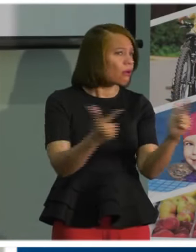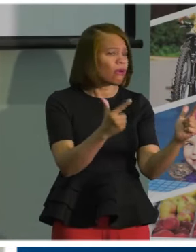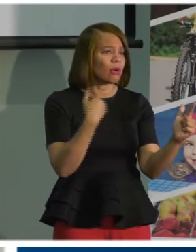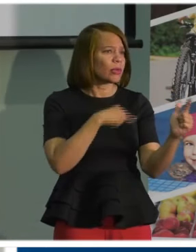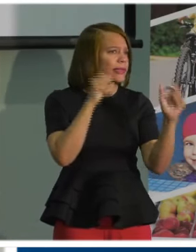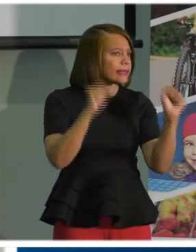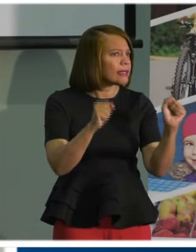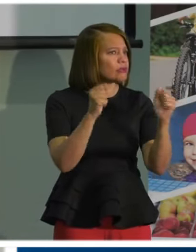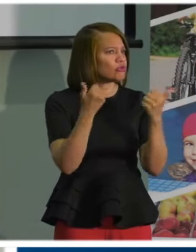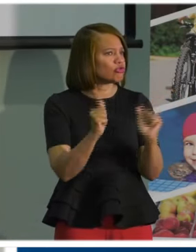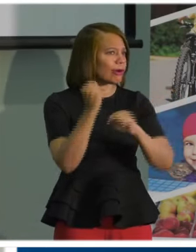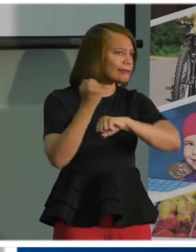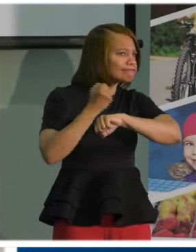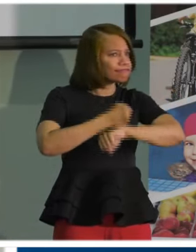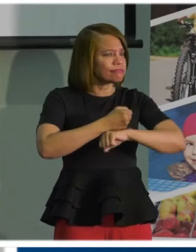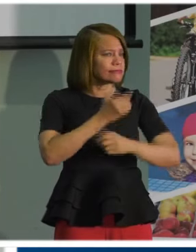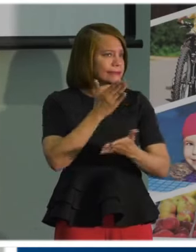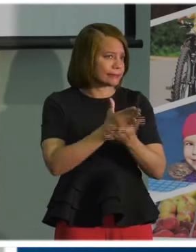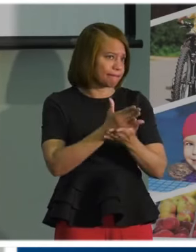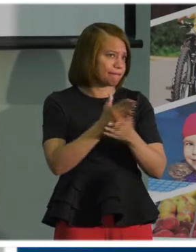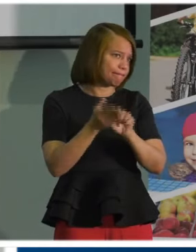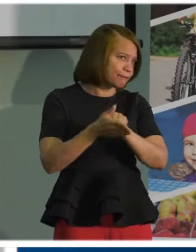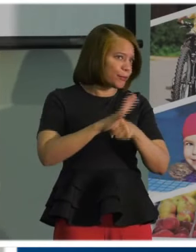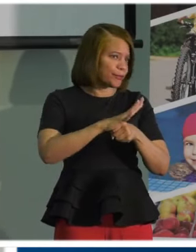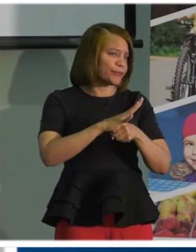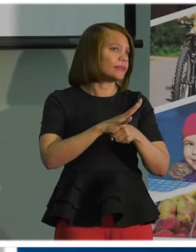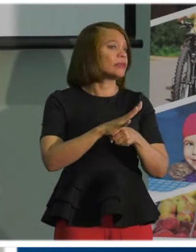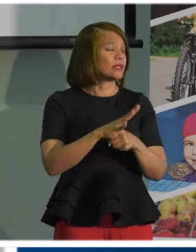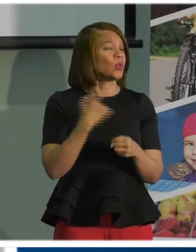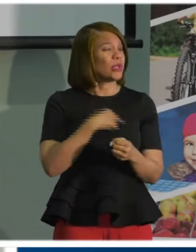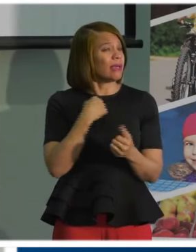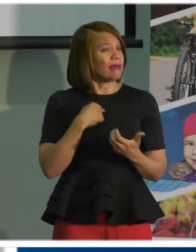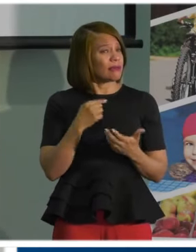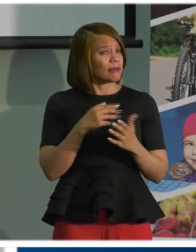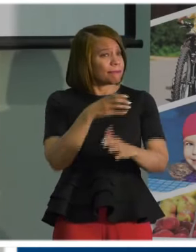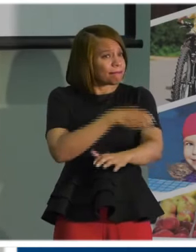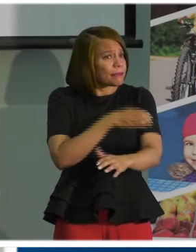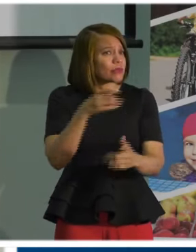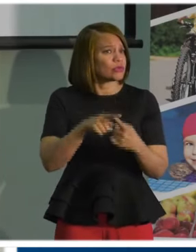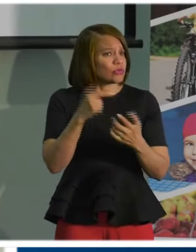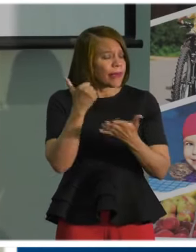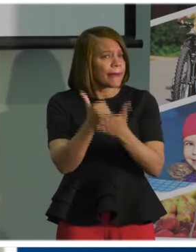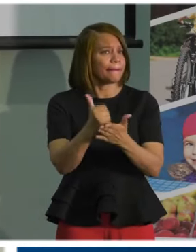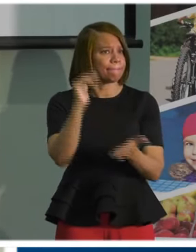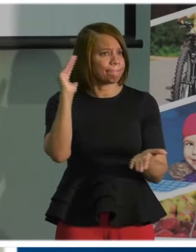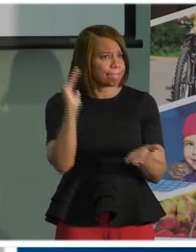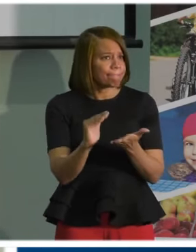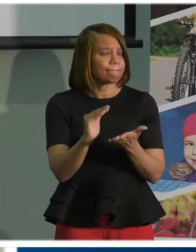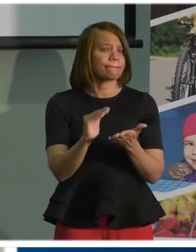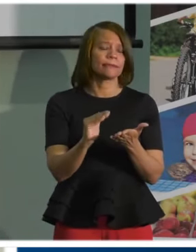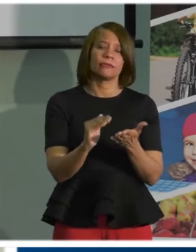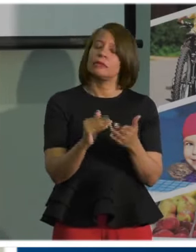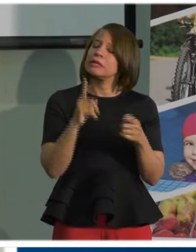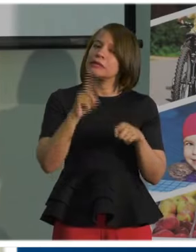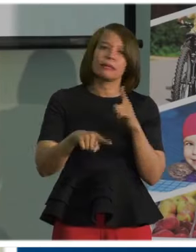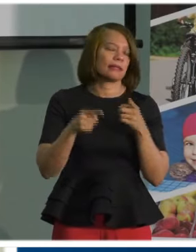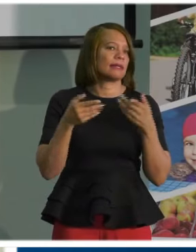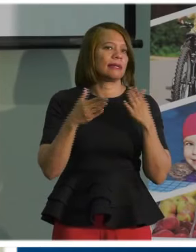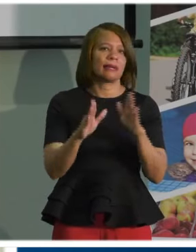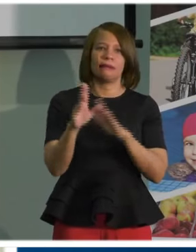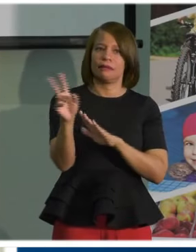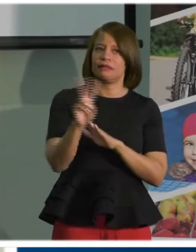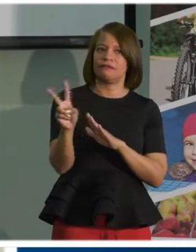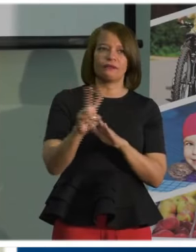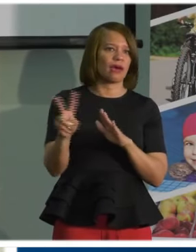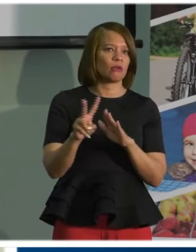We have the power over COVID with some basic preventive measures that we can do. We cannot allow this virus to have the